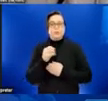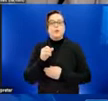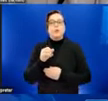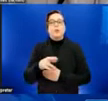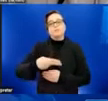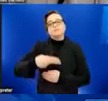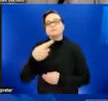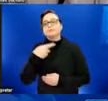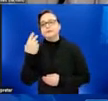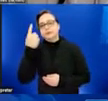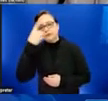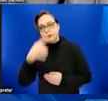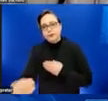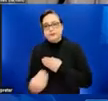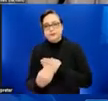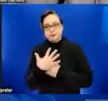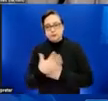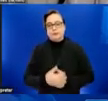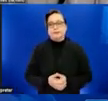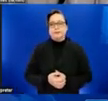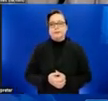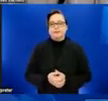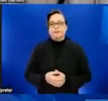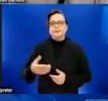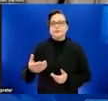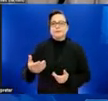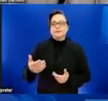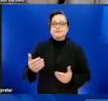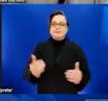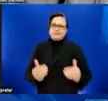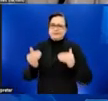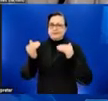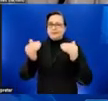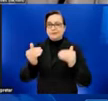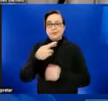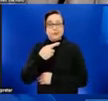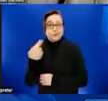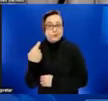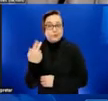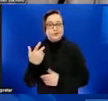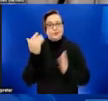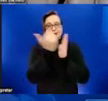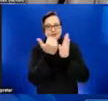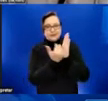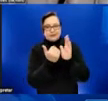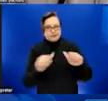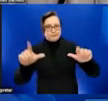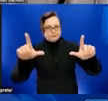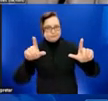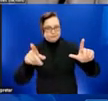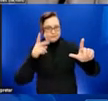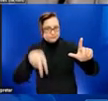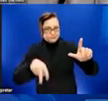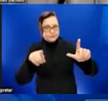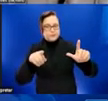for being exposed. People at increased risk for exposure are listed on this slide. They are also available